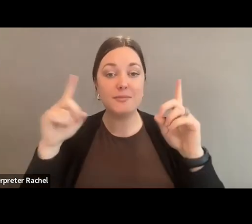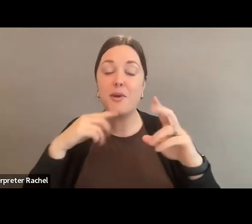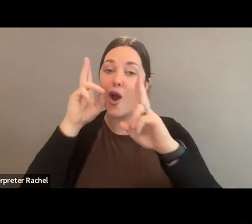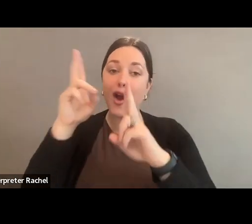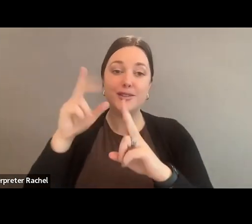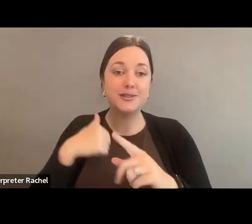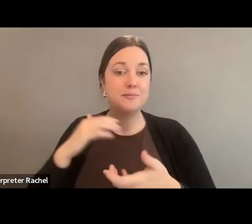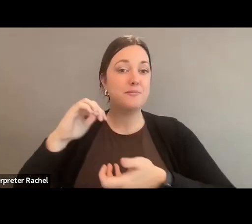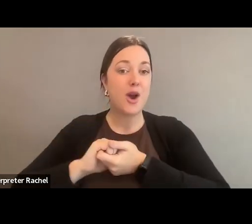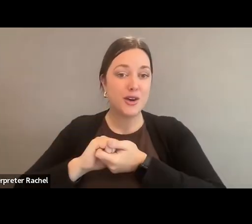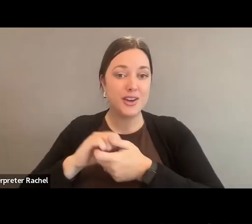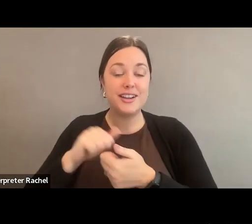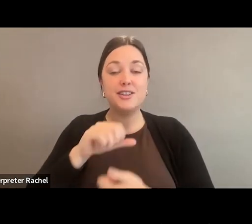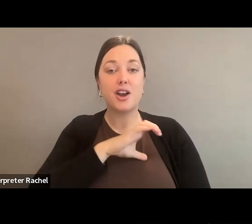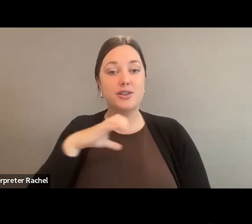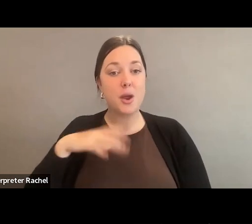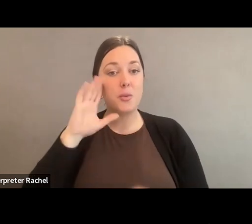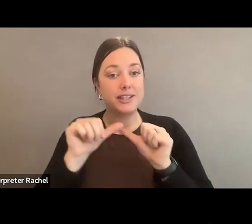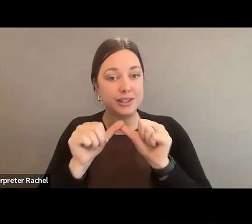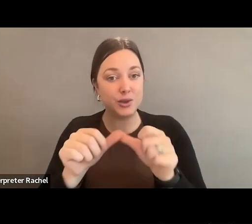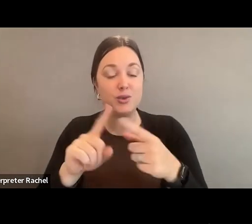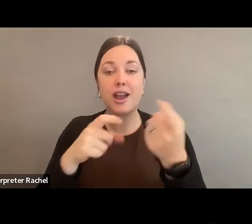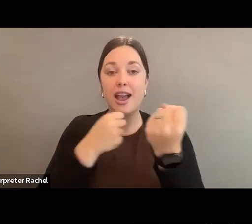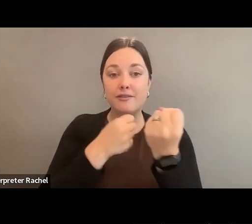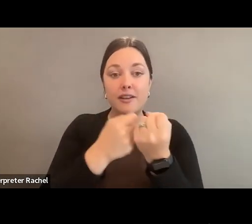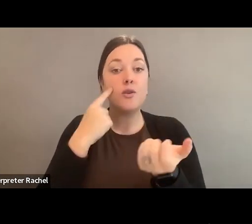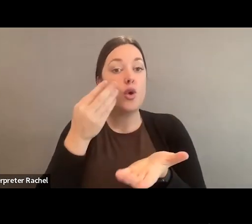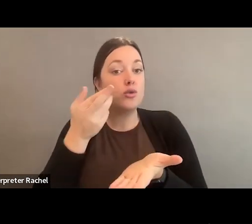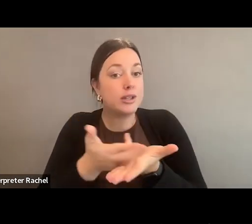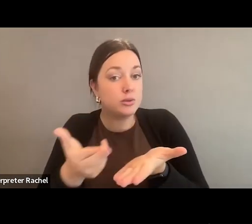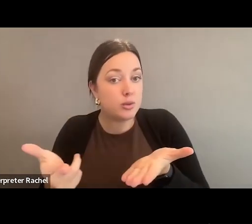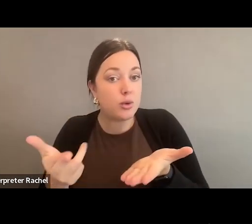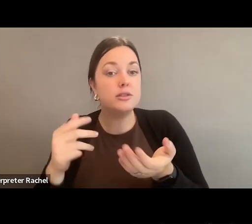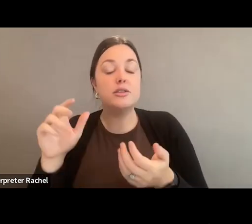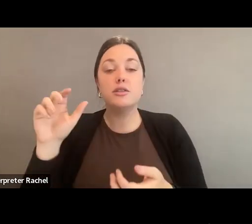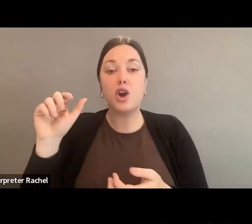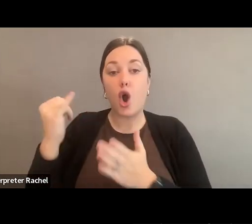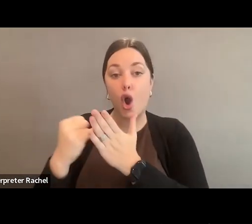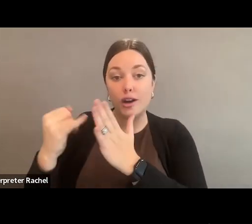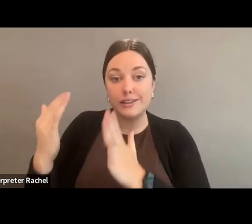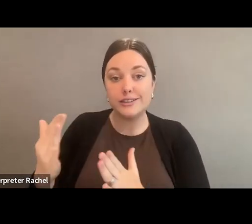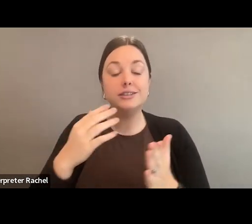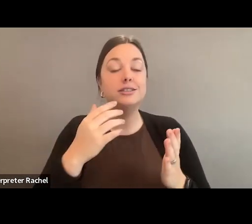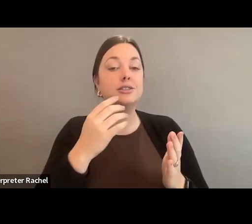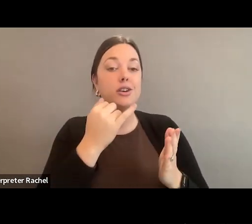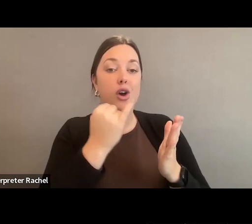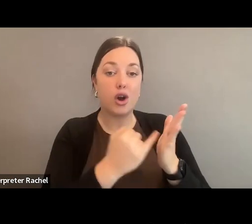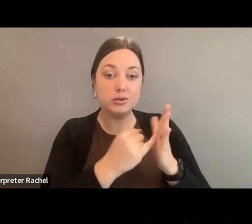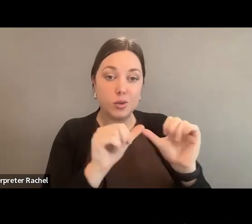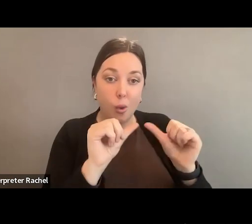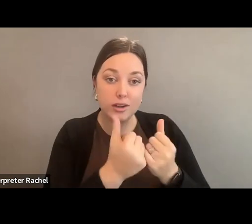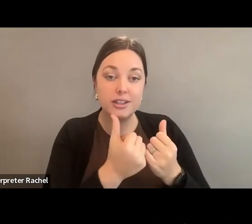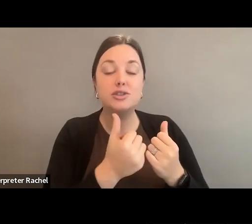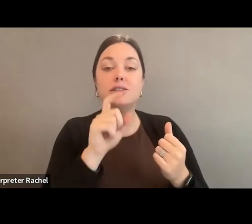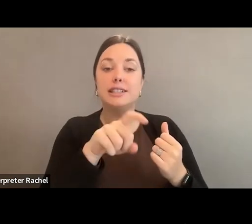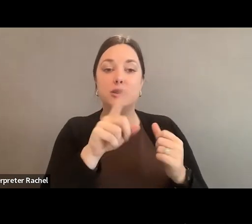in Congress. I'll continue to advocate for the resources that artists and arts organizations need to thrive. One of